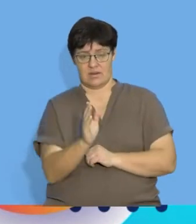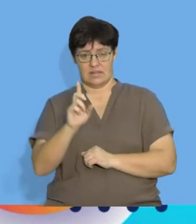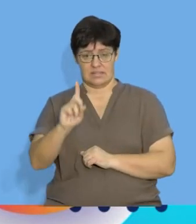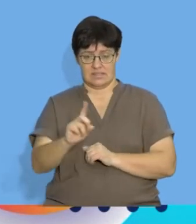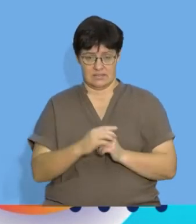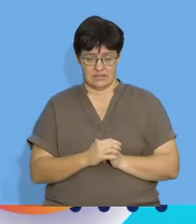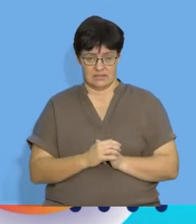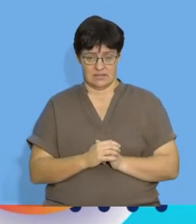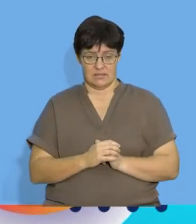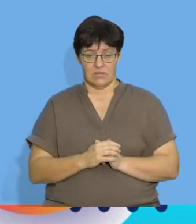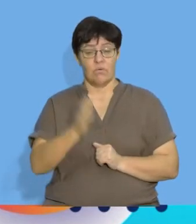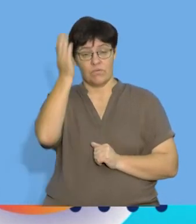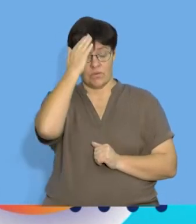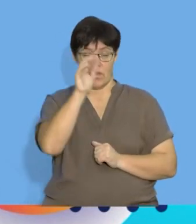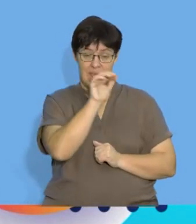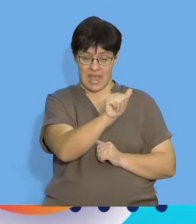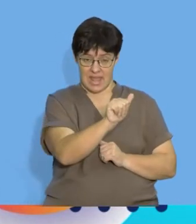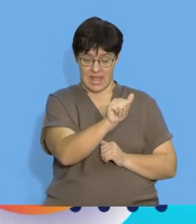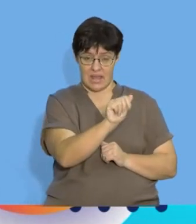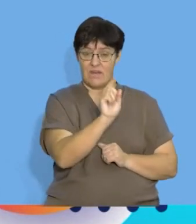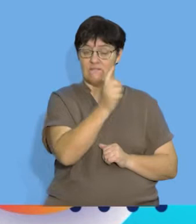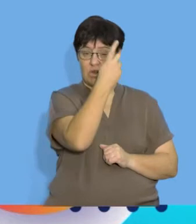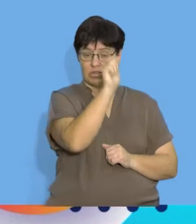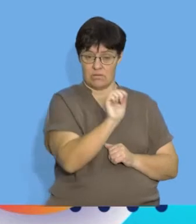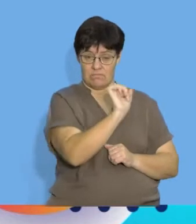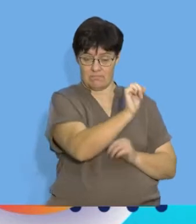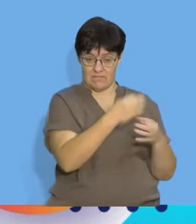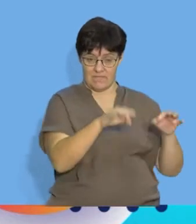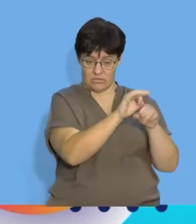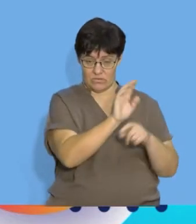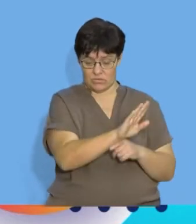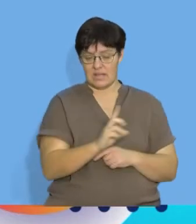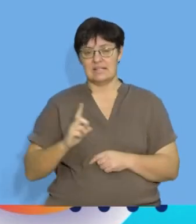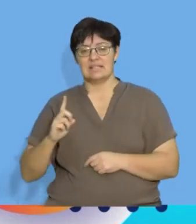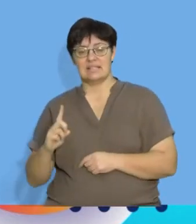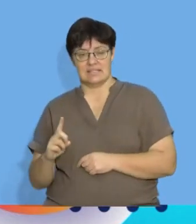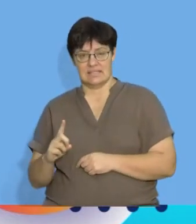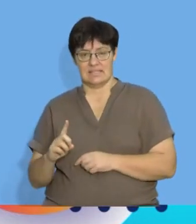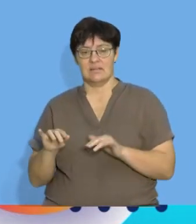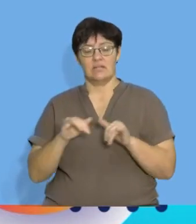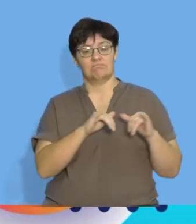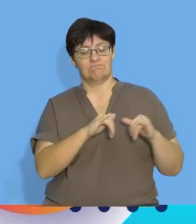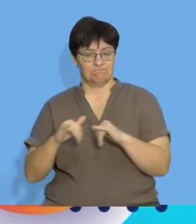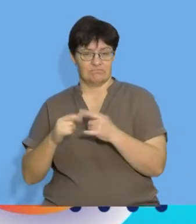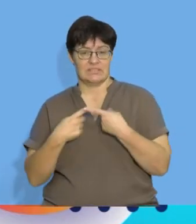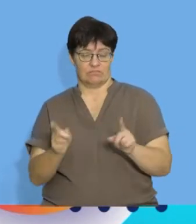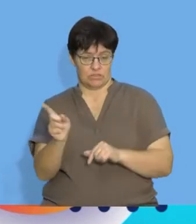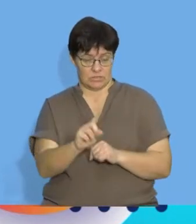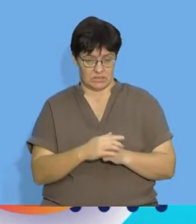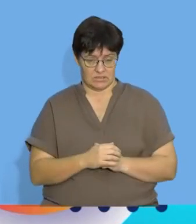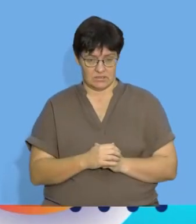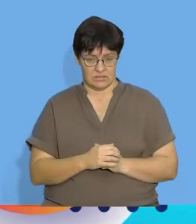D. We know that A is the value of the first term and D is the common difference.